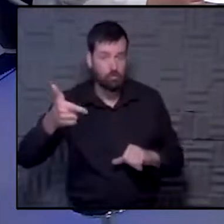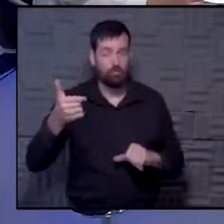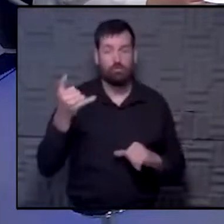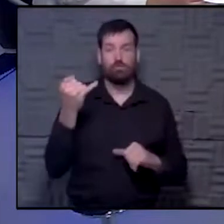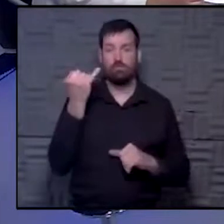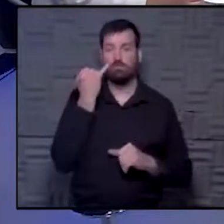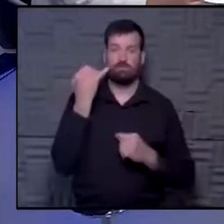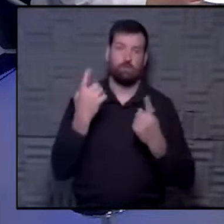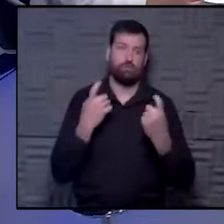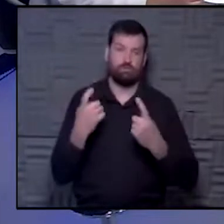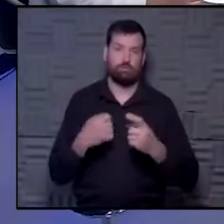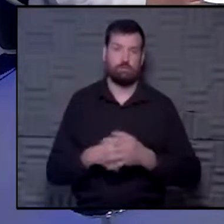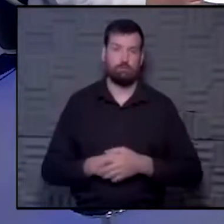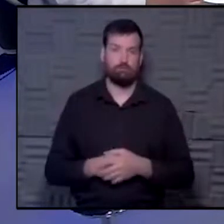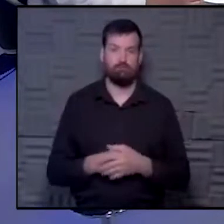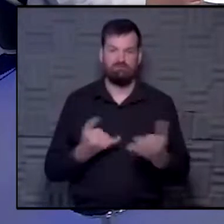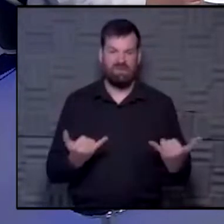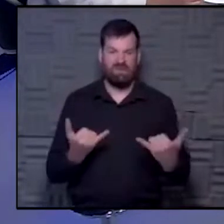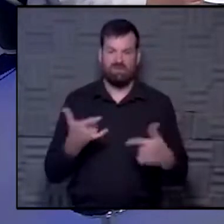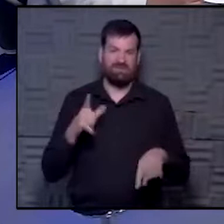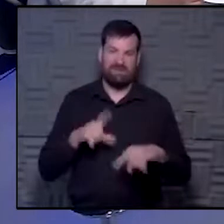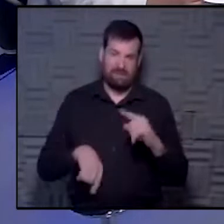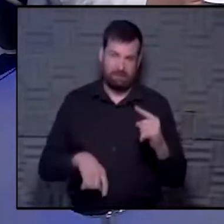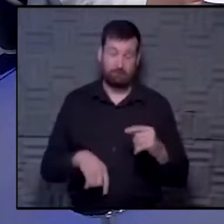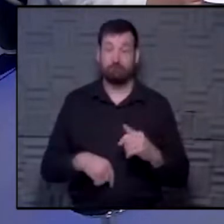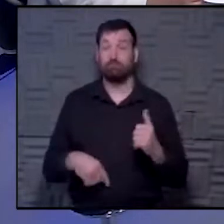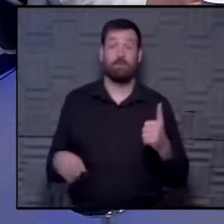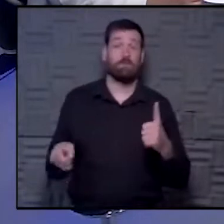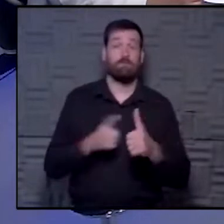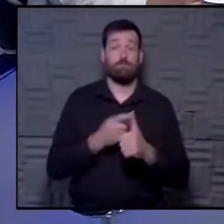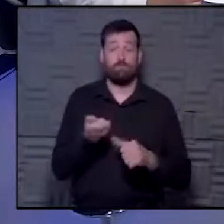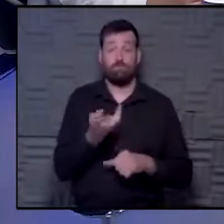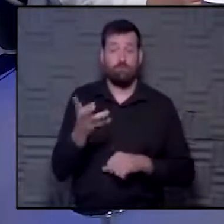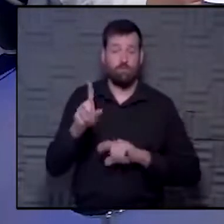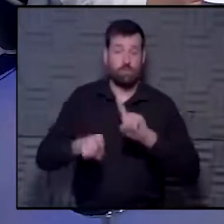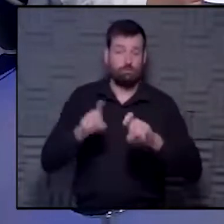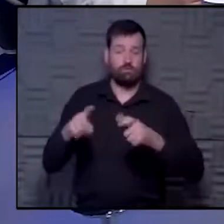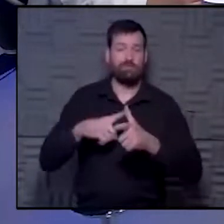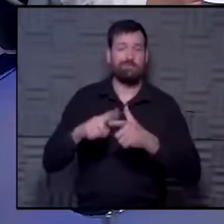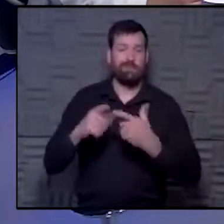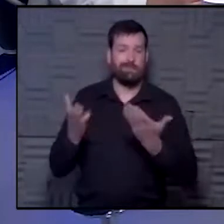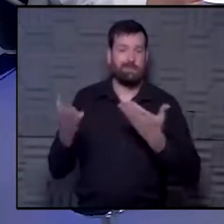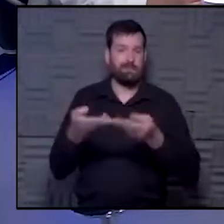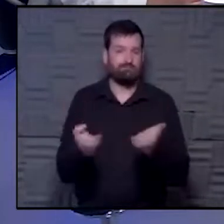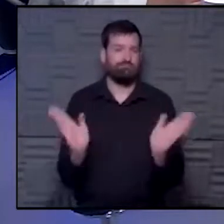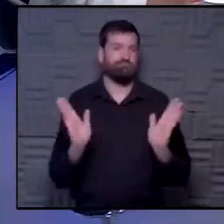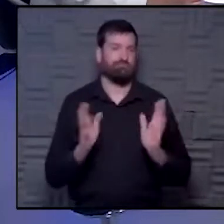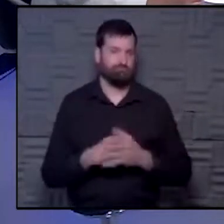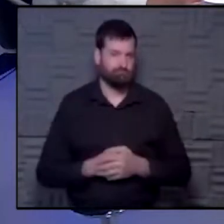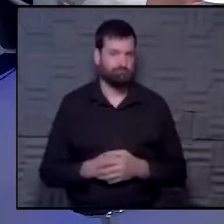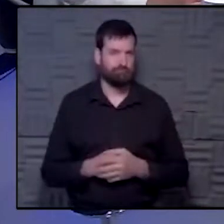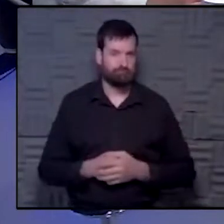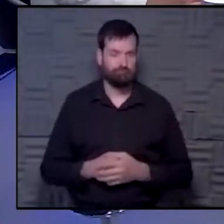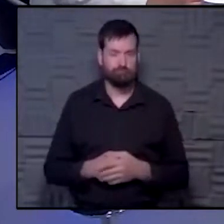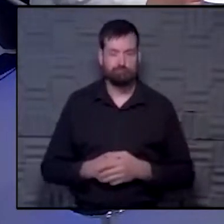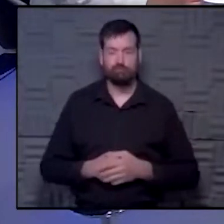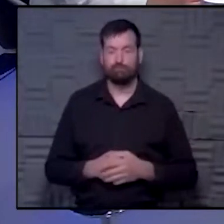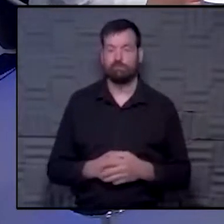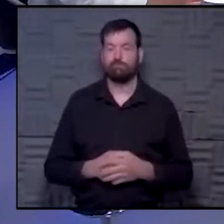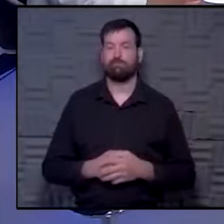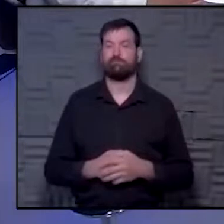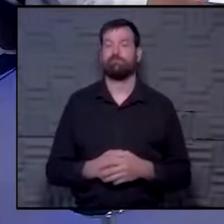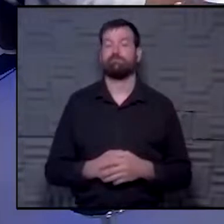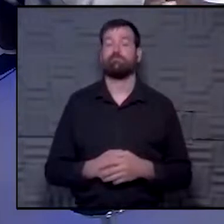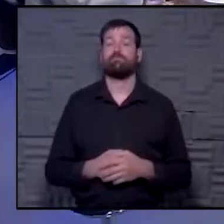questions that we can't answer this morning. I'll start with a few questions and maybe we can open it up to a broader discussion from the community with their questions.